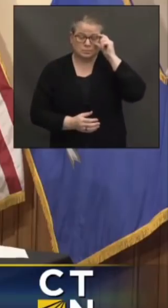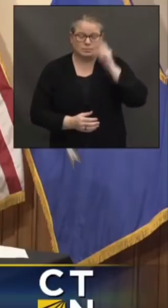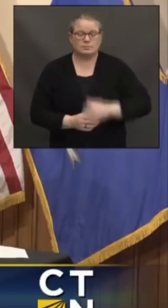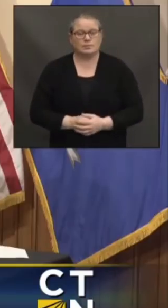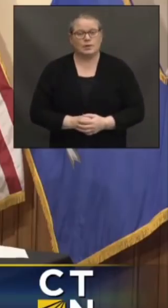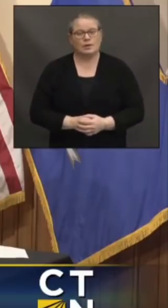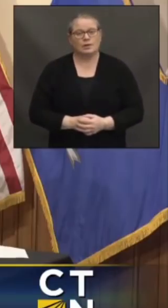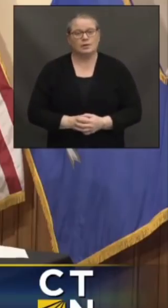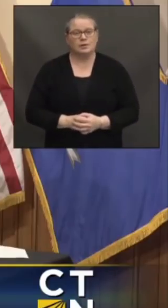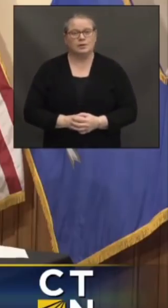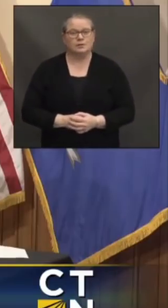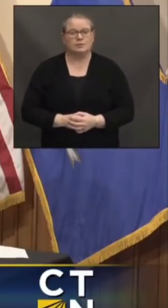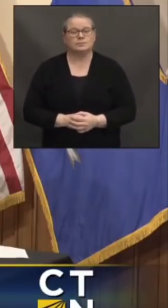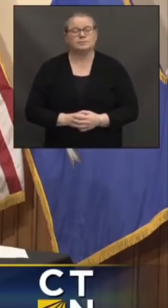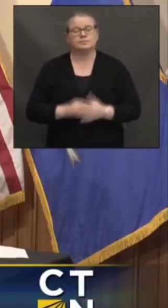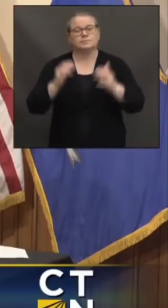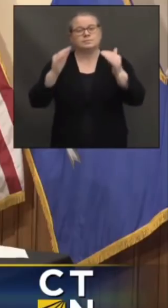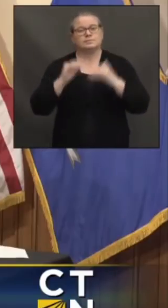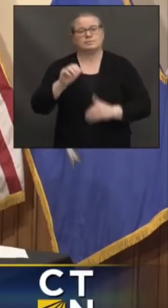The Associated Press.